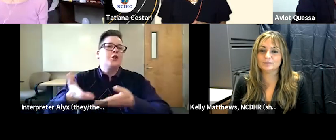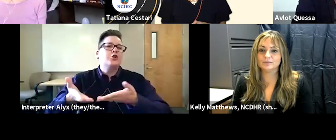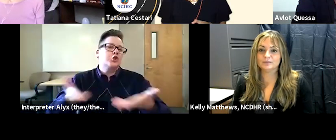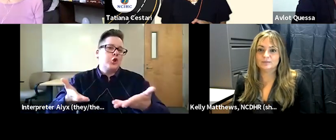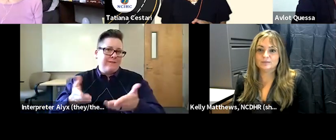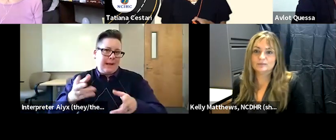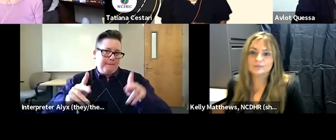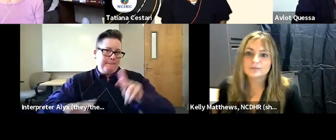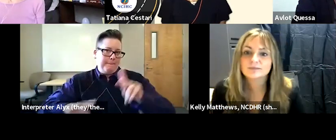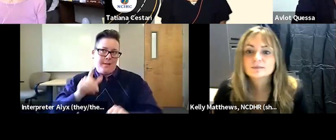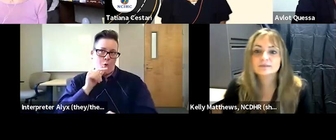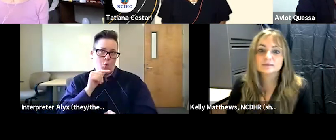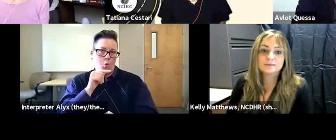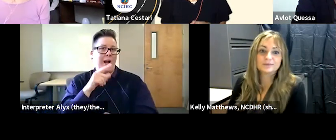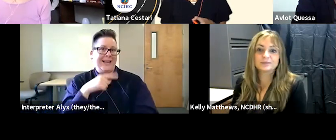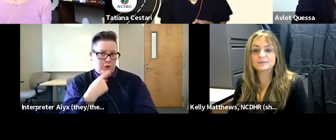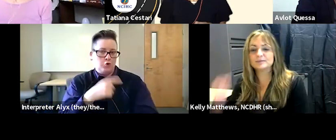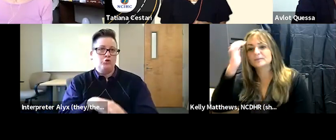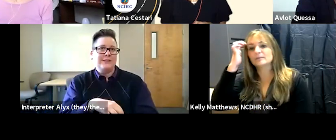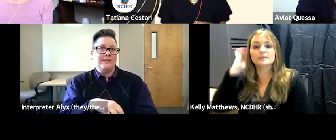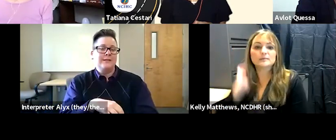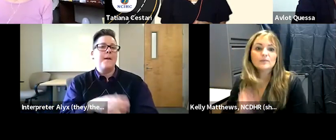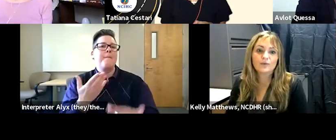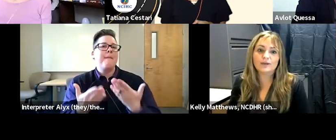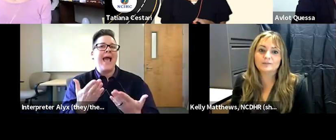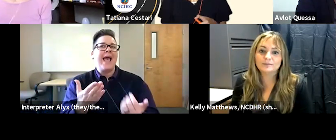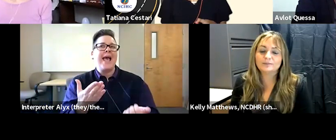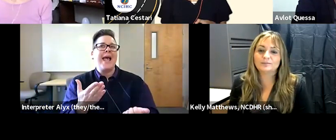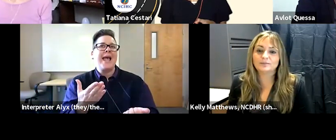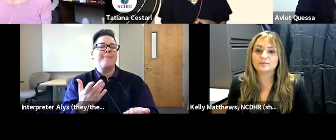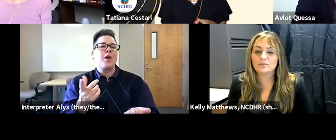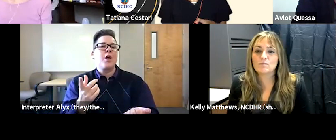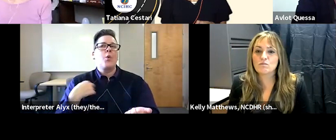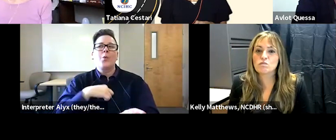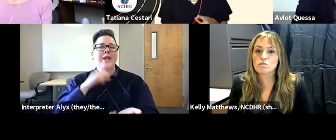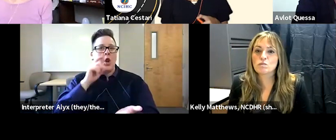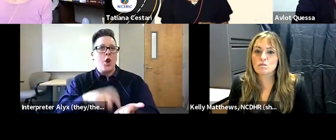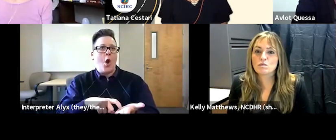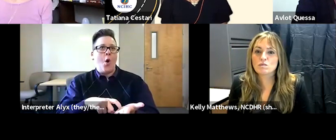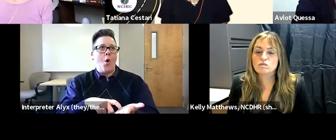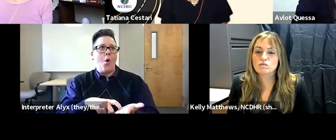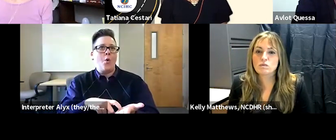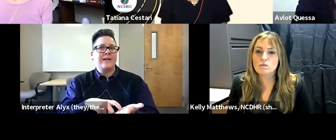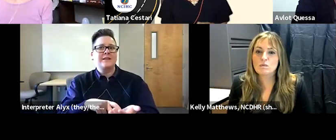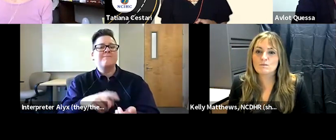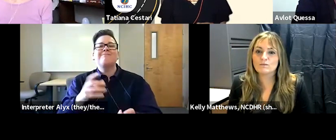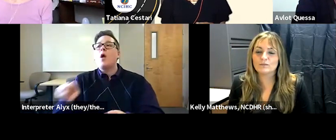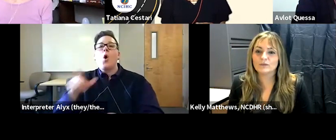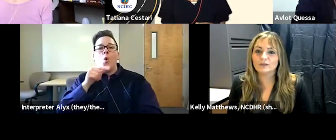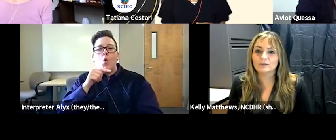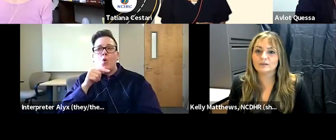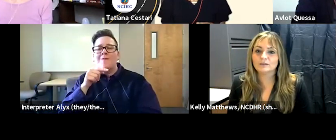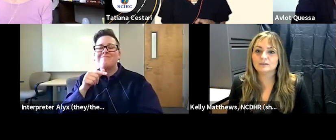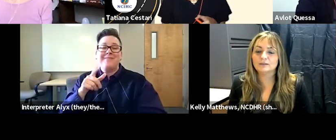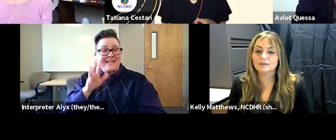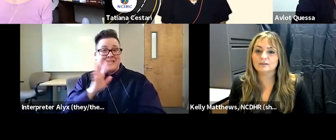are hearing may notice that they're not as empowered here in the